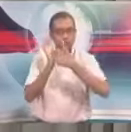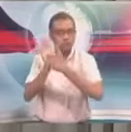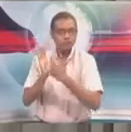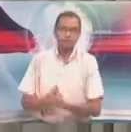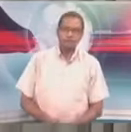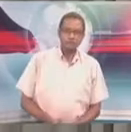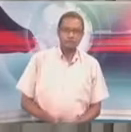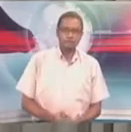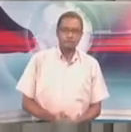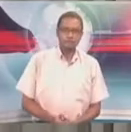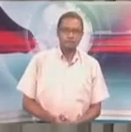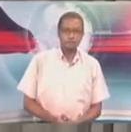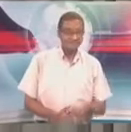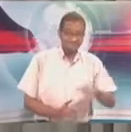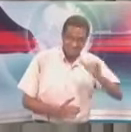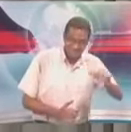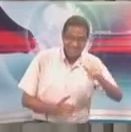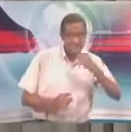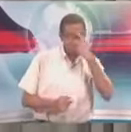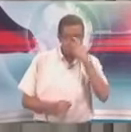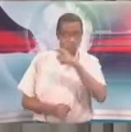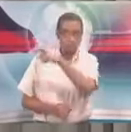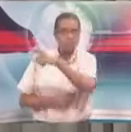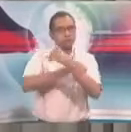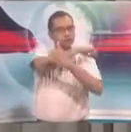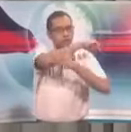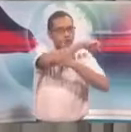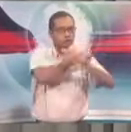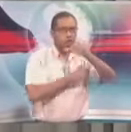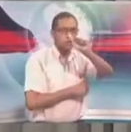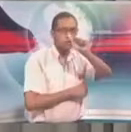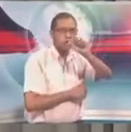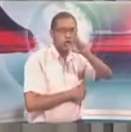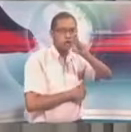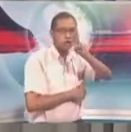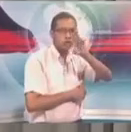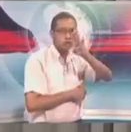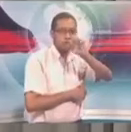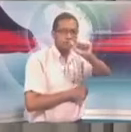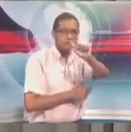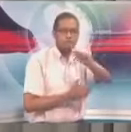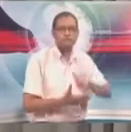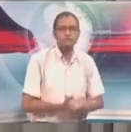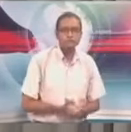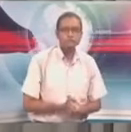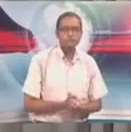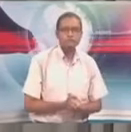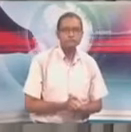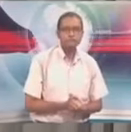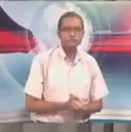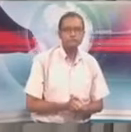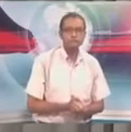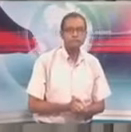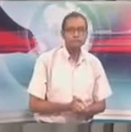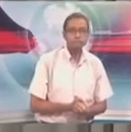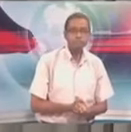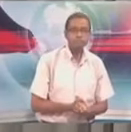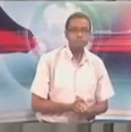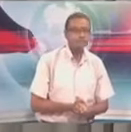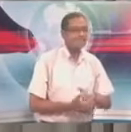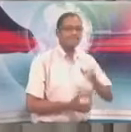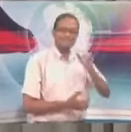the insertion of a clause, a specific contractual condition, that the fuel is not for a sanctioned country.